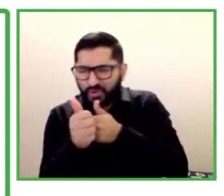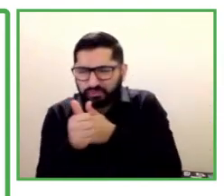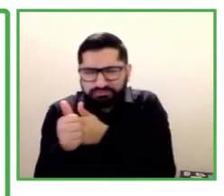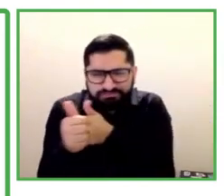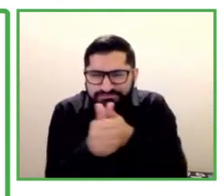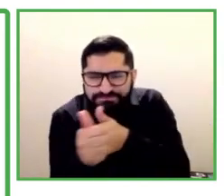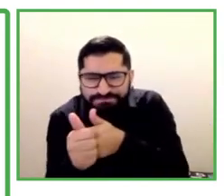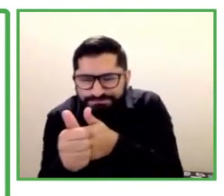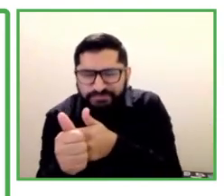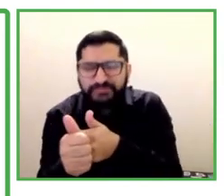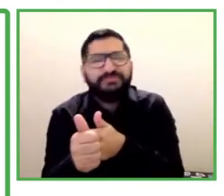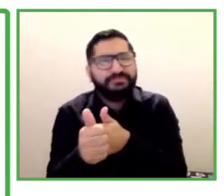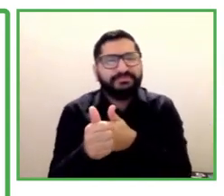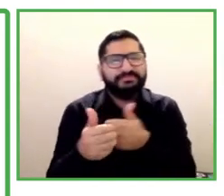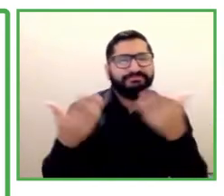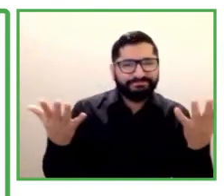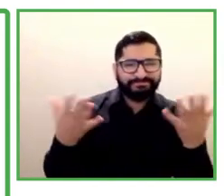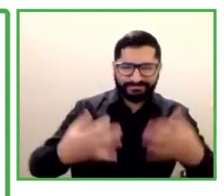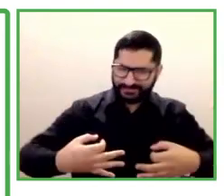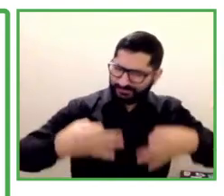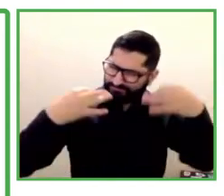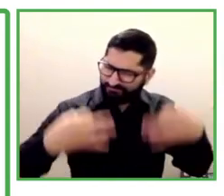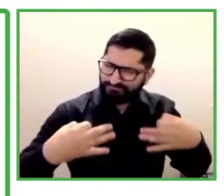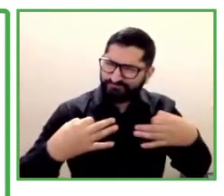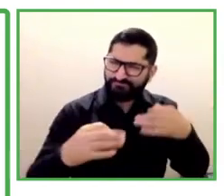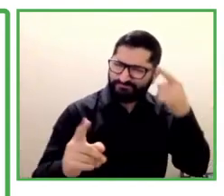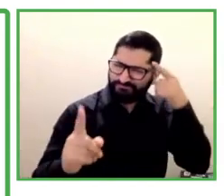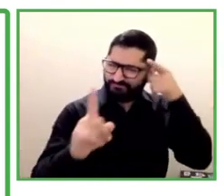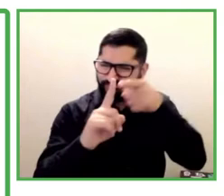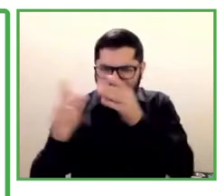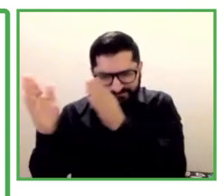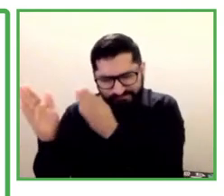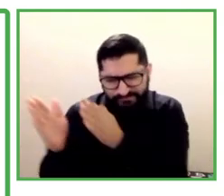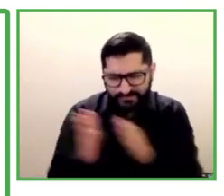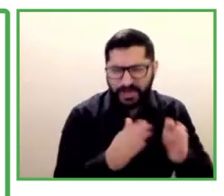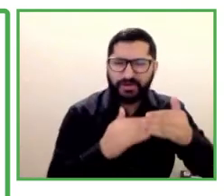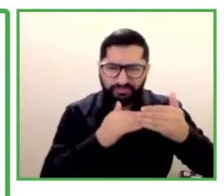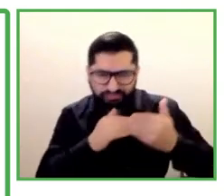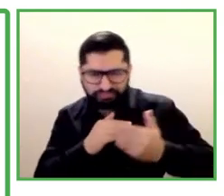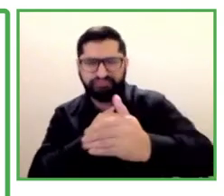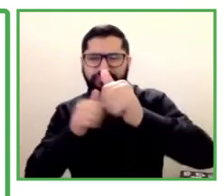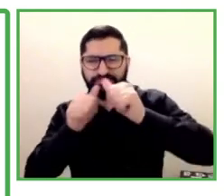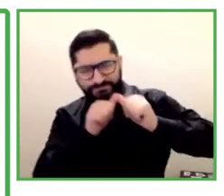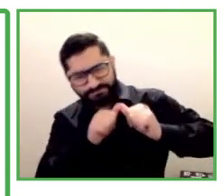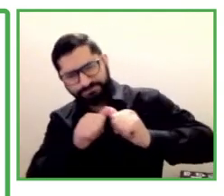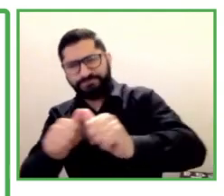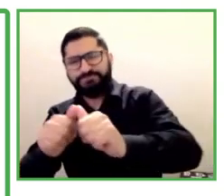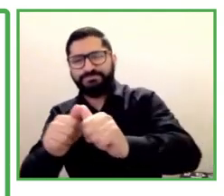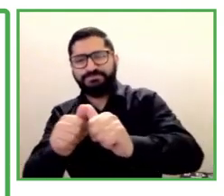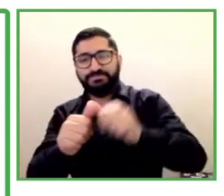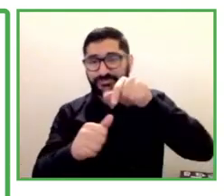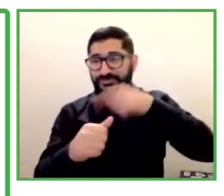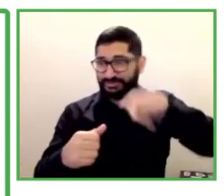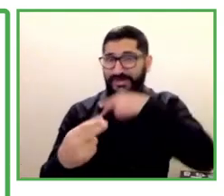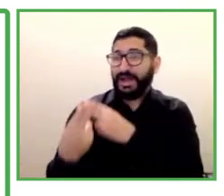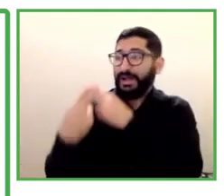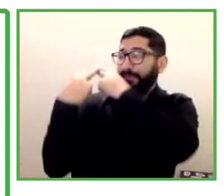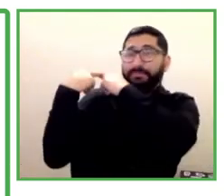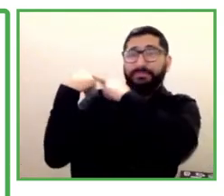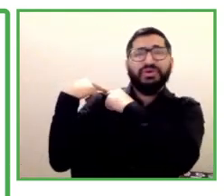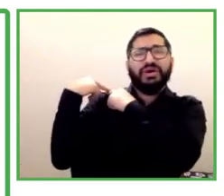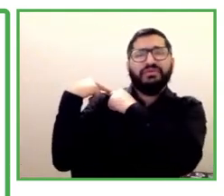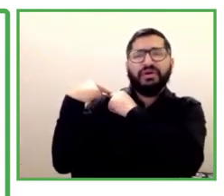hand, it was not just about the pandemic but also the economic crisis that we had to address. We had to review policies for organizations